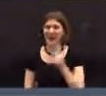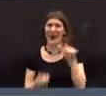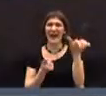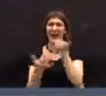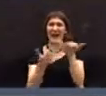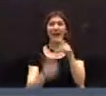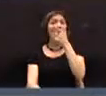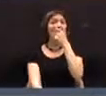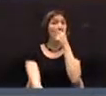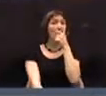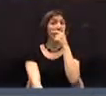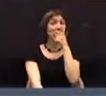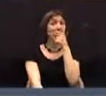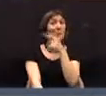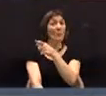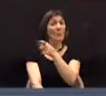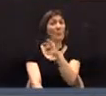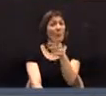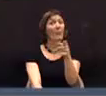That might be a good idea.